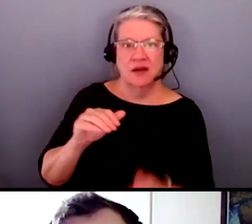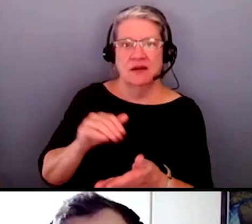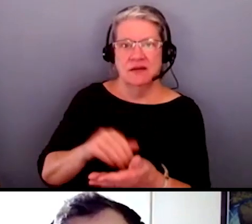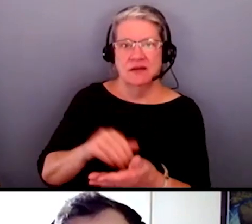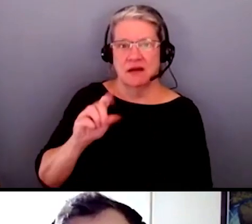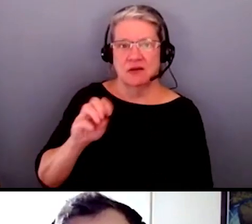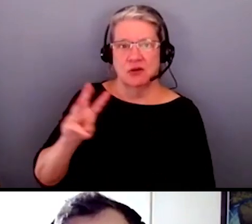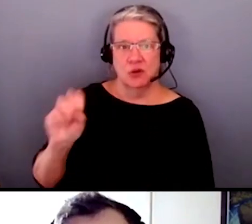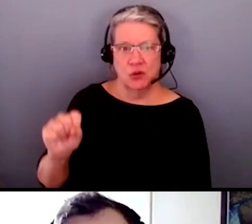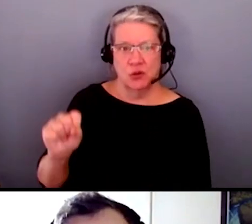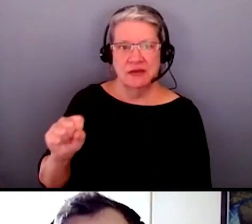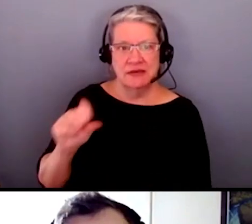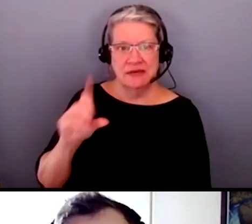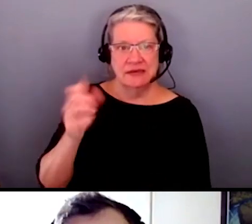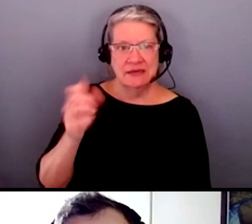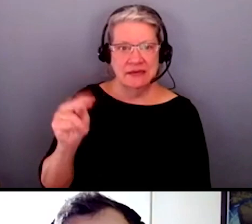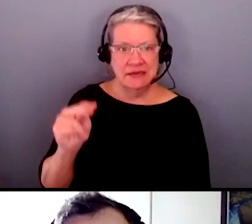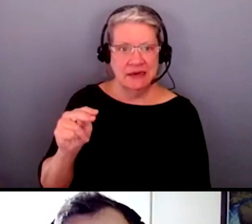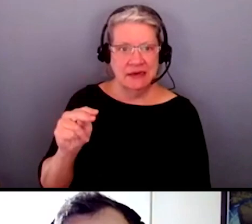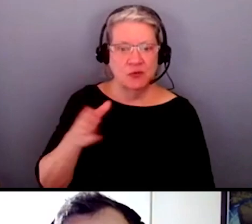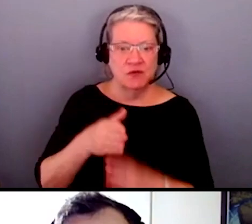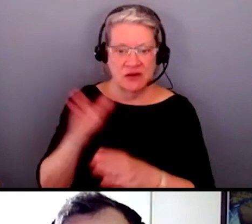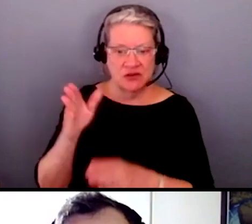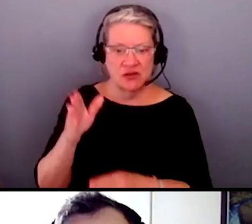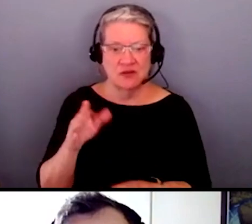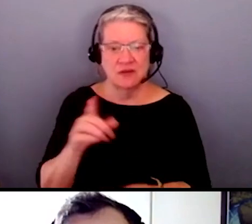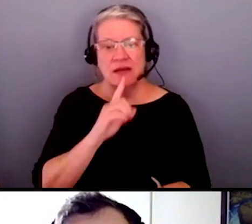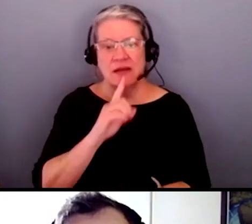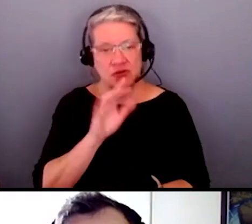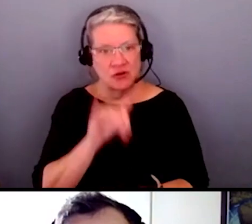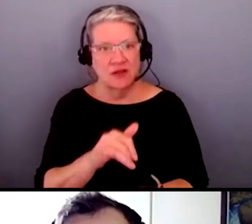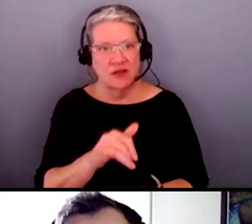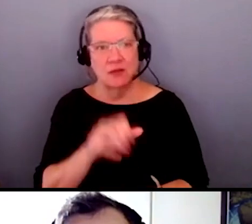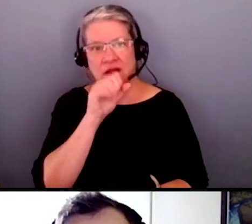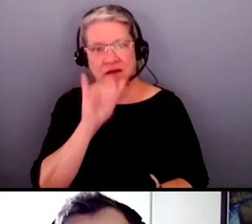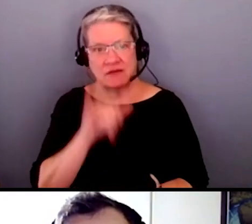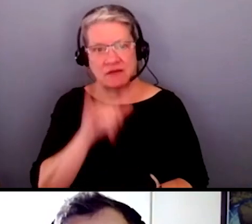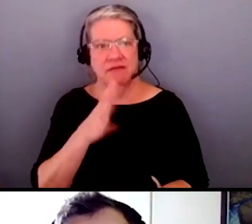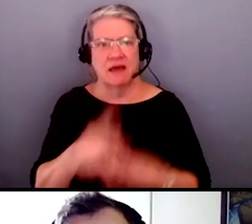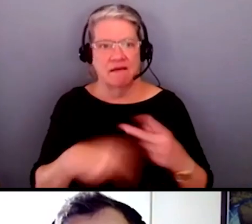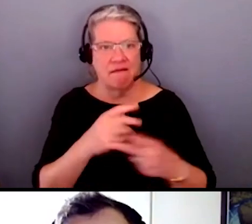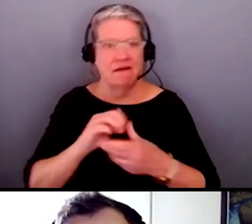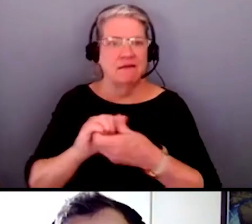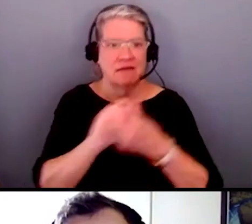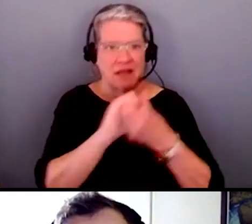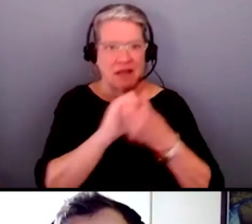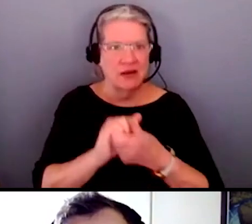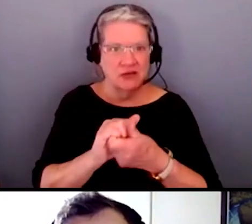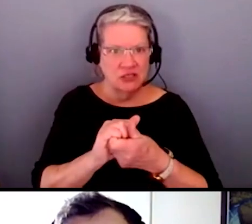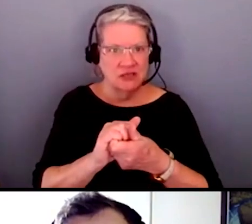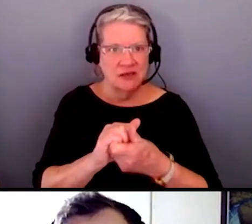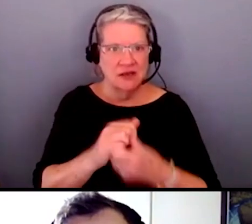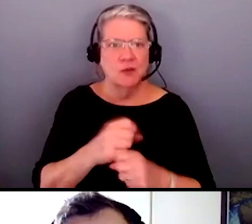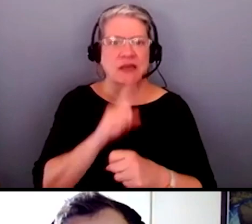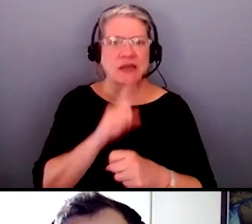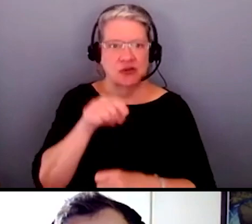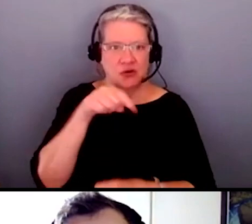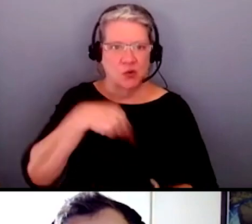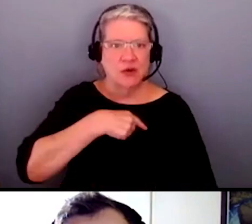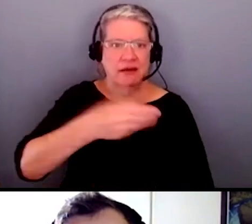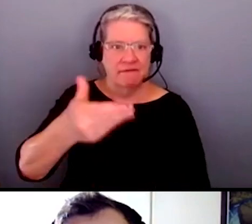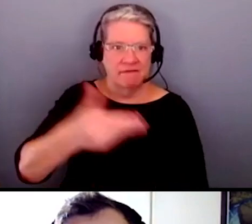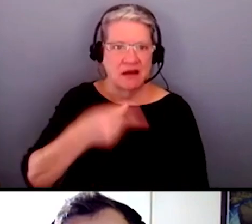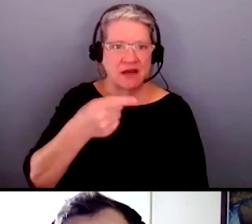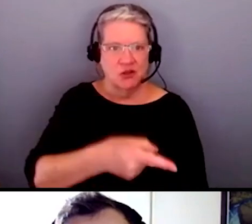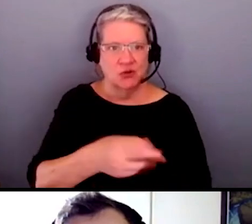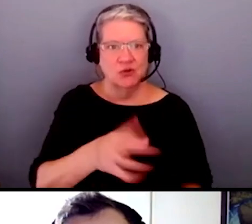of the School of Health Professions, but I'm sure they would absolutely love to have that kind of collaboration. And we'll make sure you're, you're invited to the,